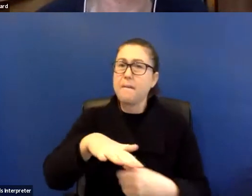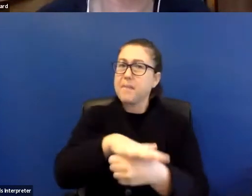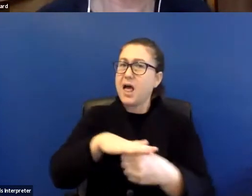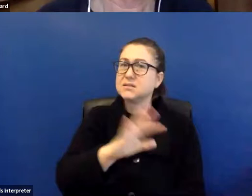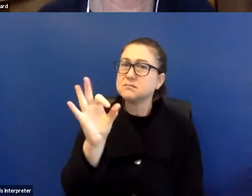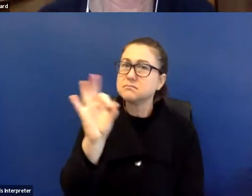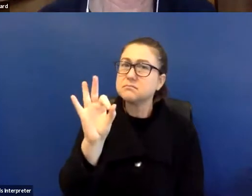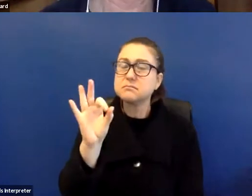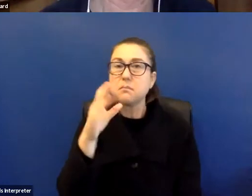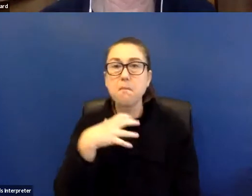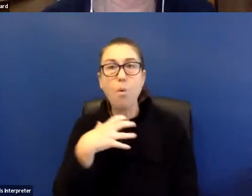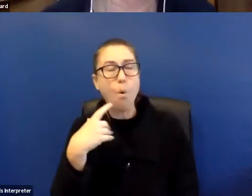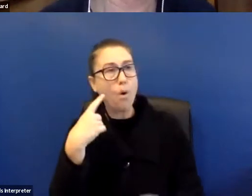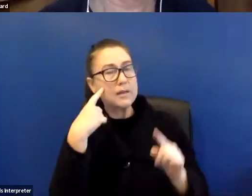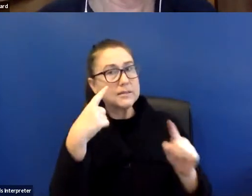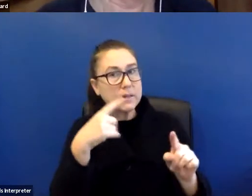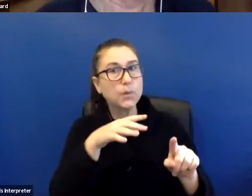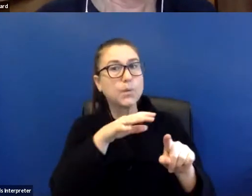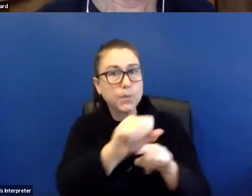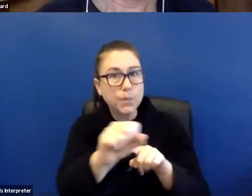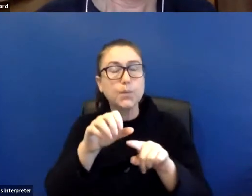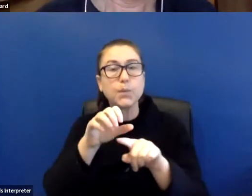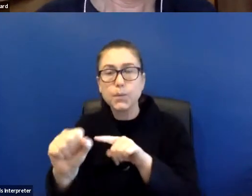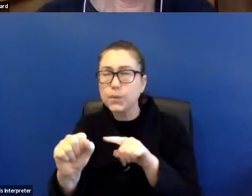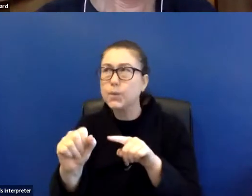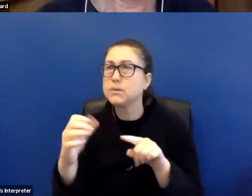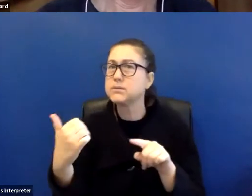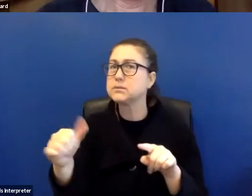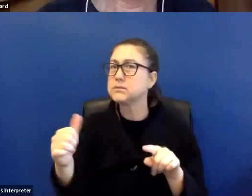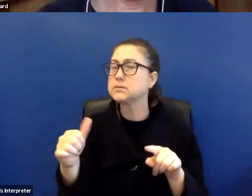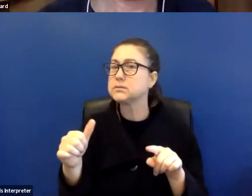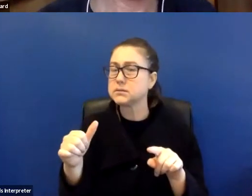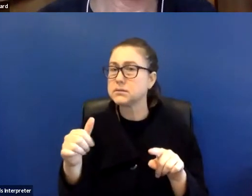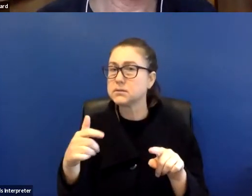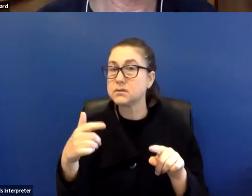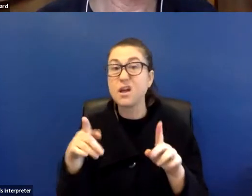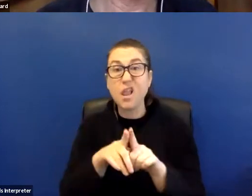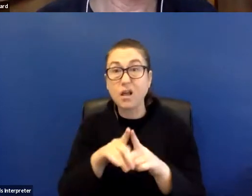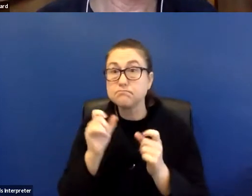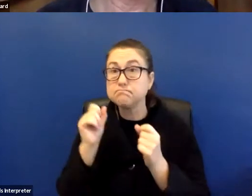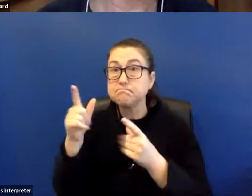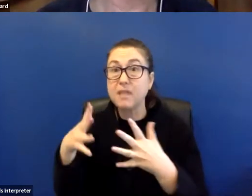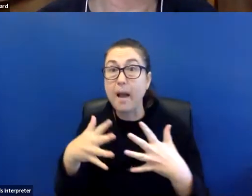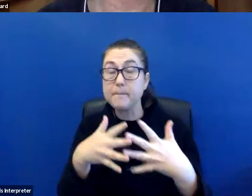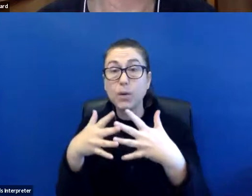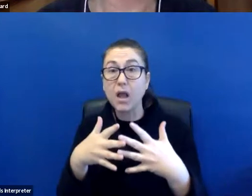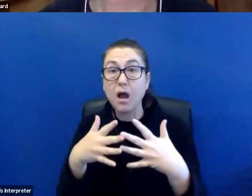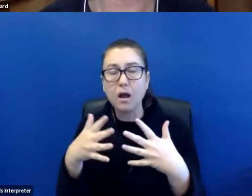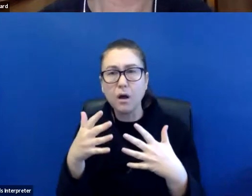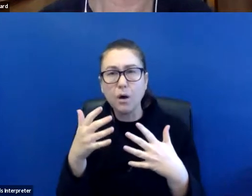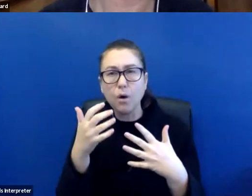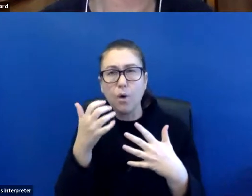things, you know, in terms of being in Connecticut, you're constantly